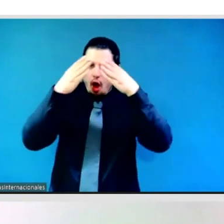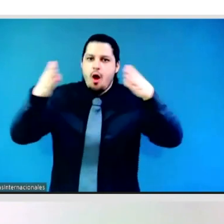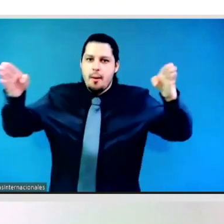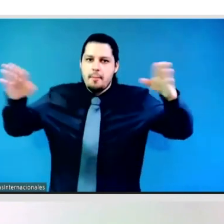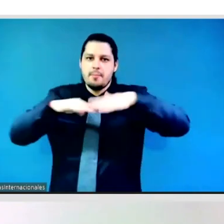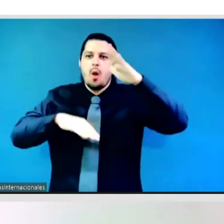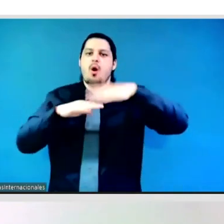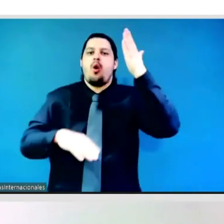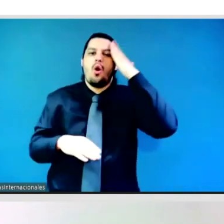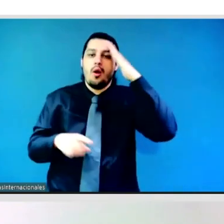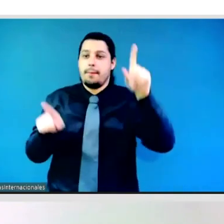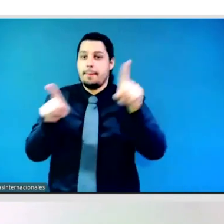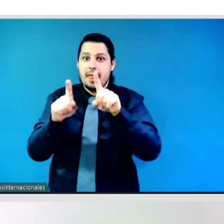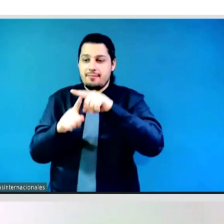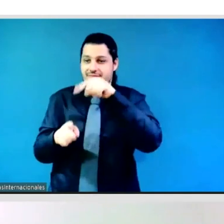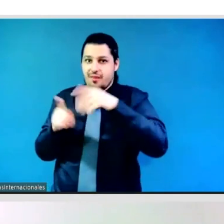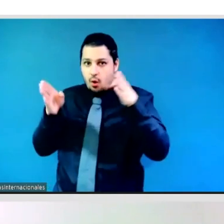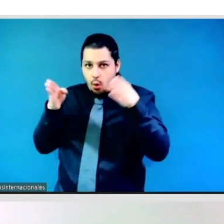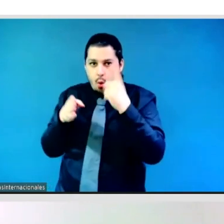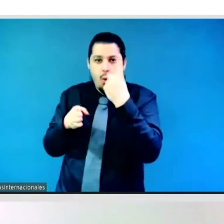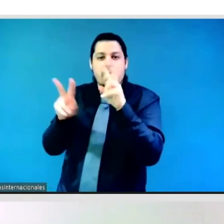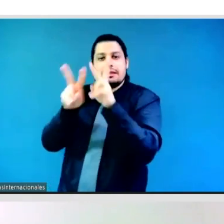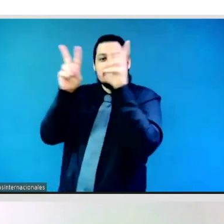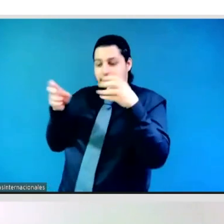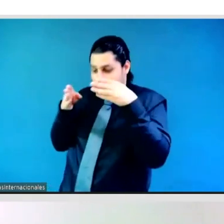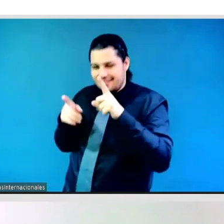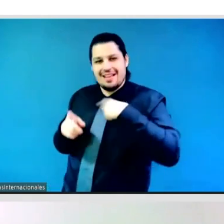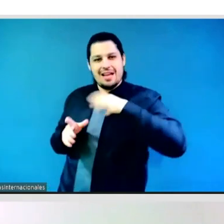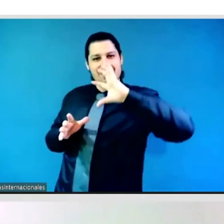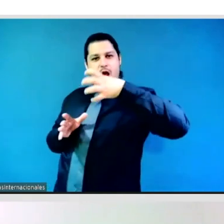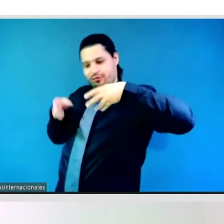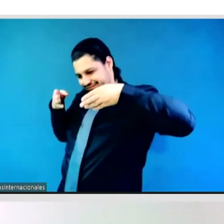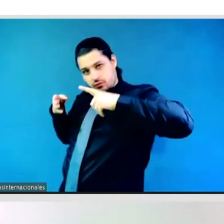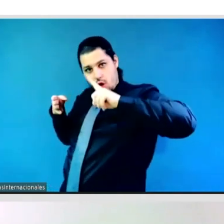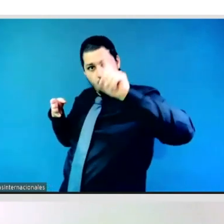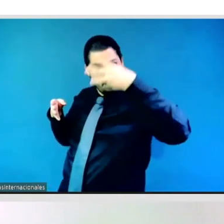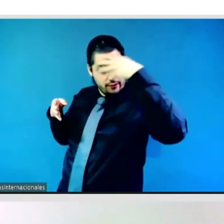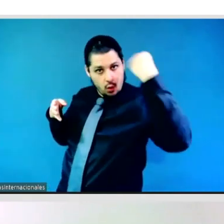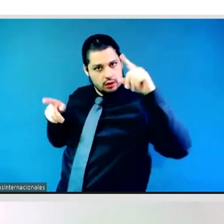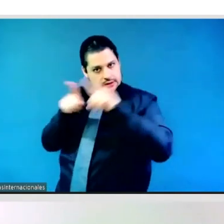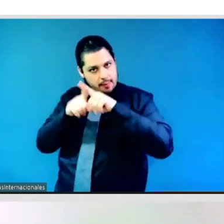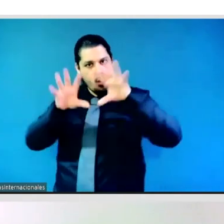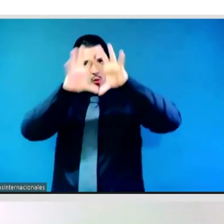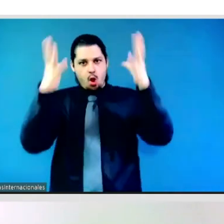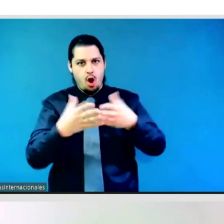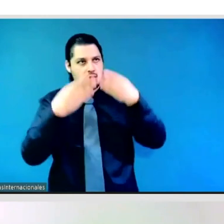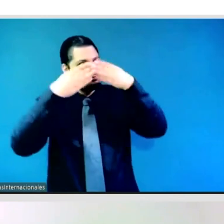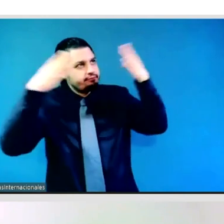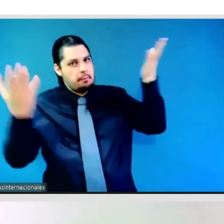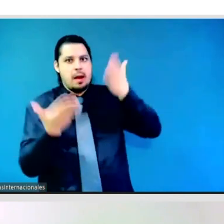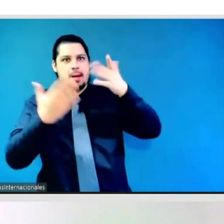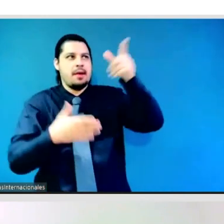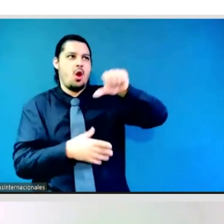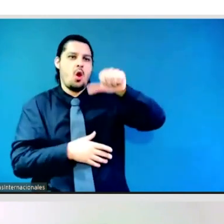dialogue. So one of the things that also kind of keeps coming up is, you know, when people talk about this, you know, reformative